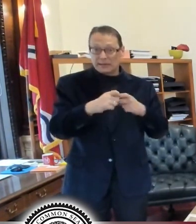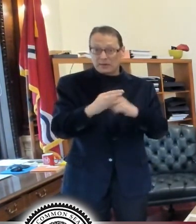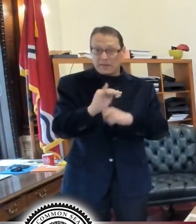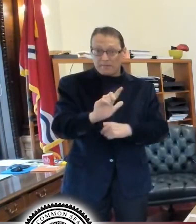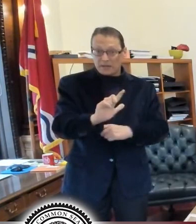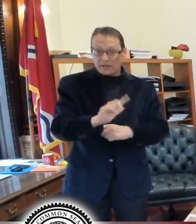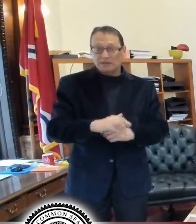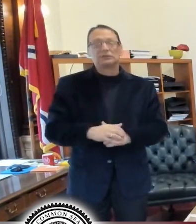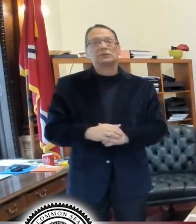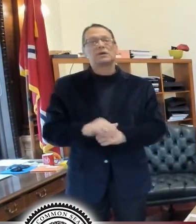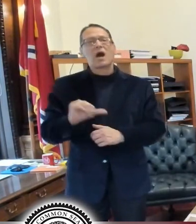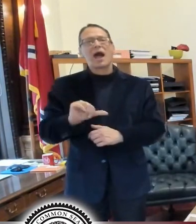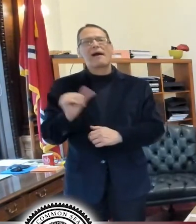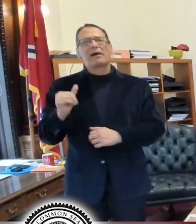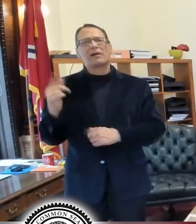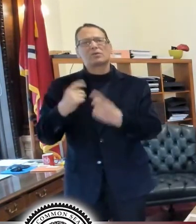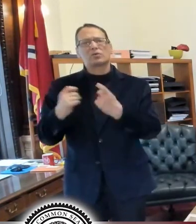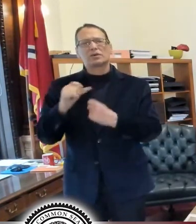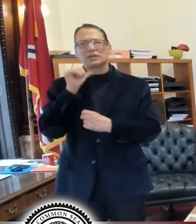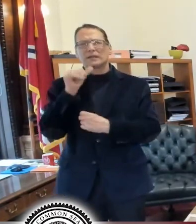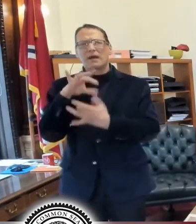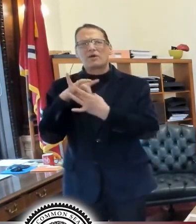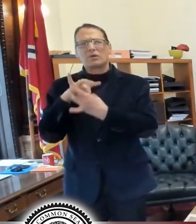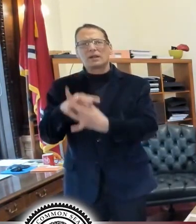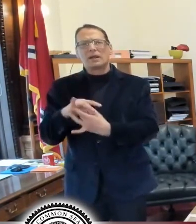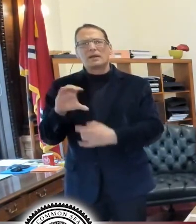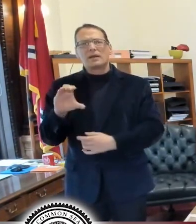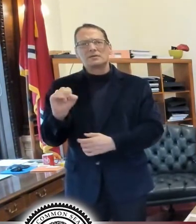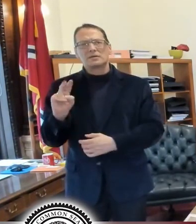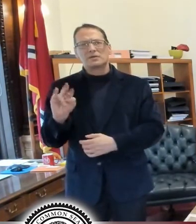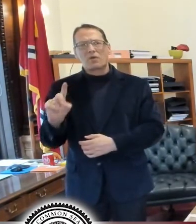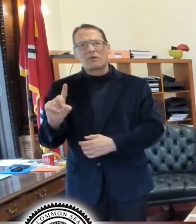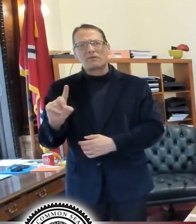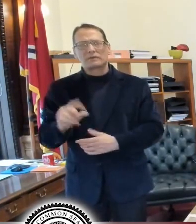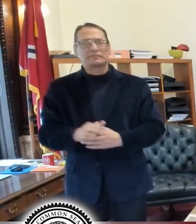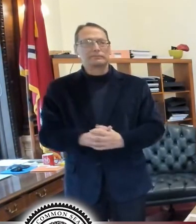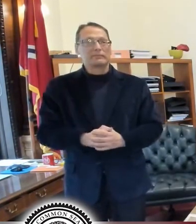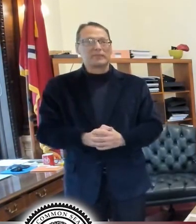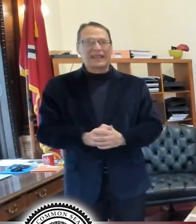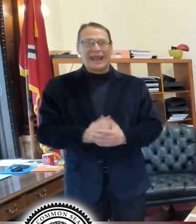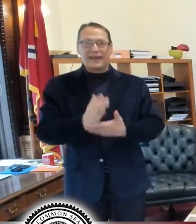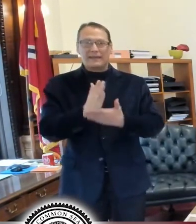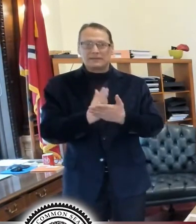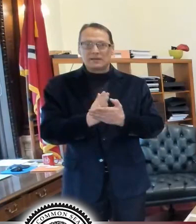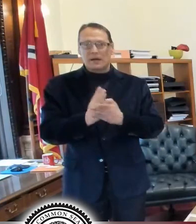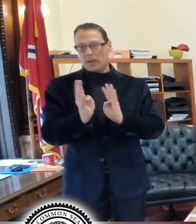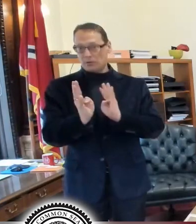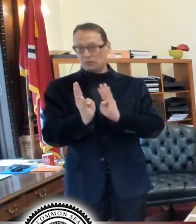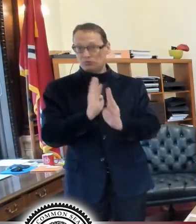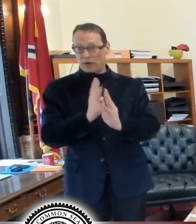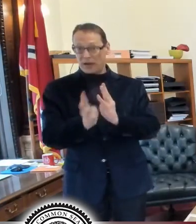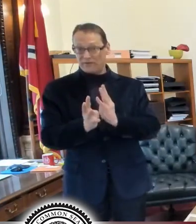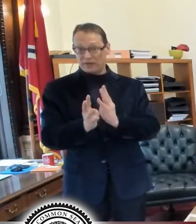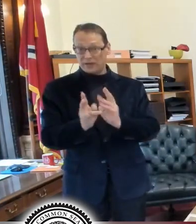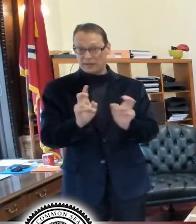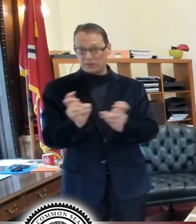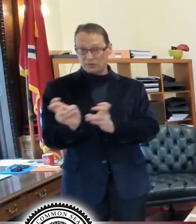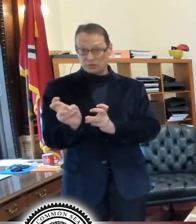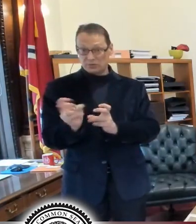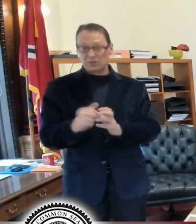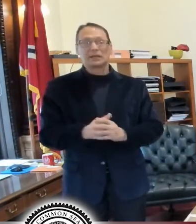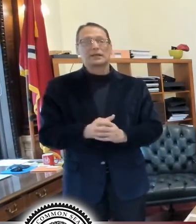Um, we have other questions not related to COVID-19. Um, some related to traffic sort of issues.